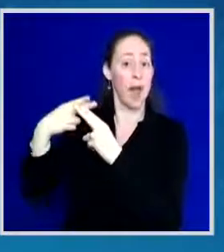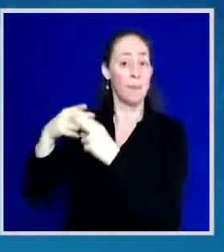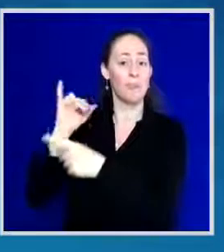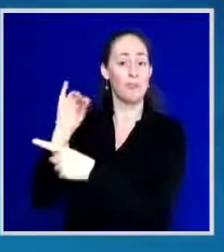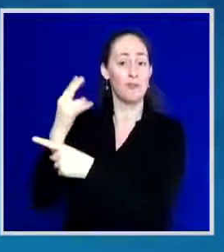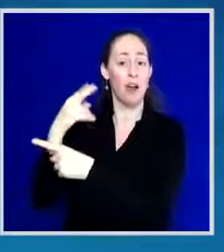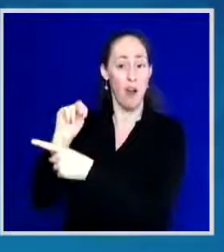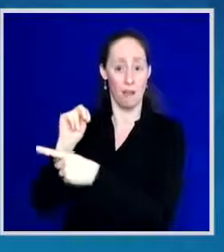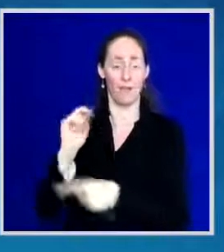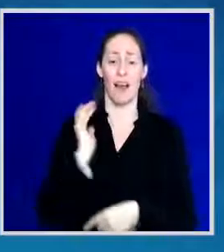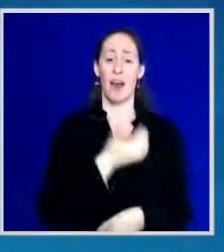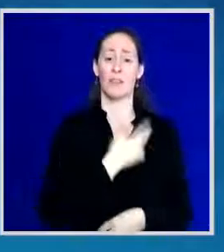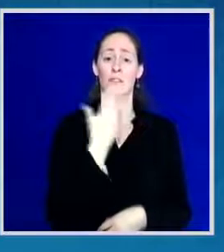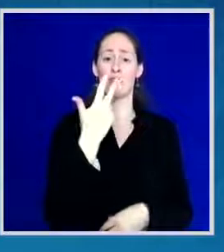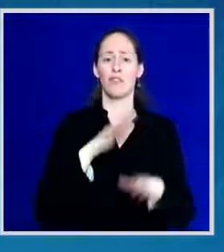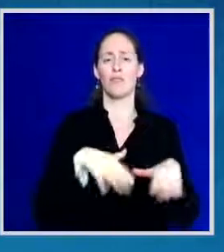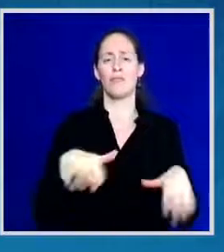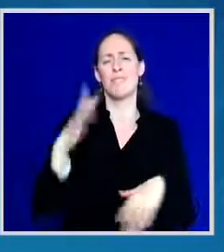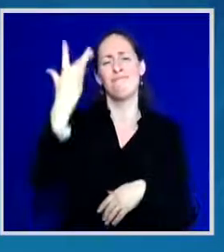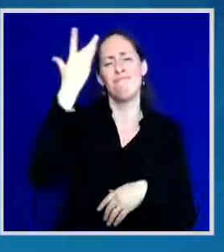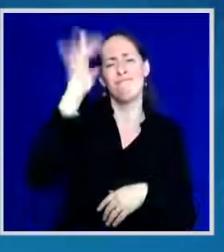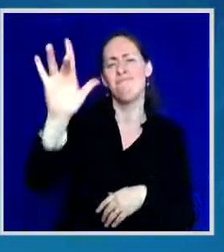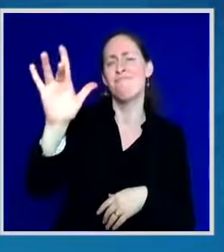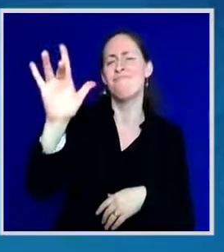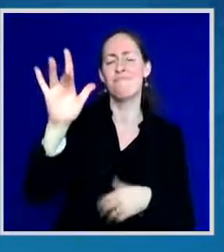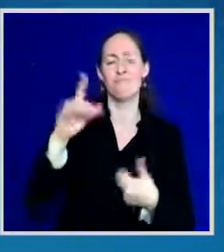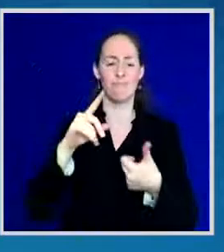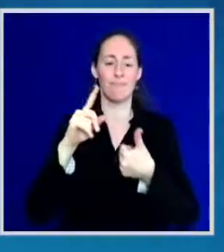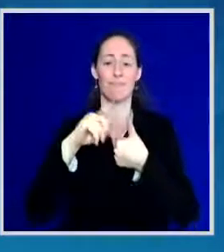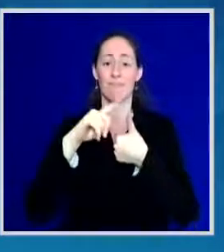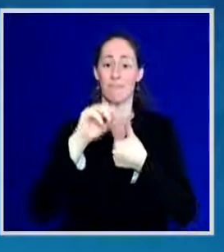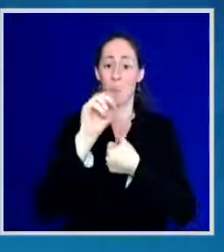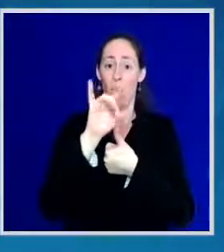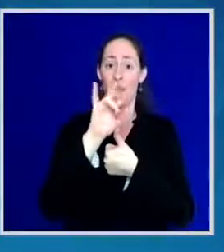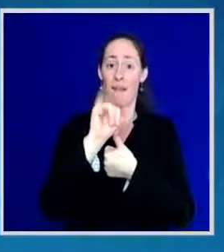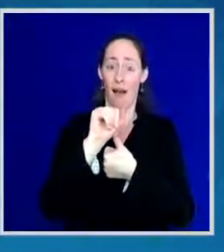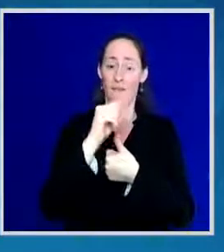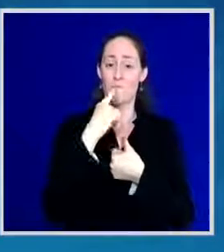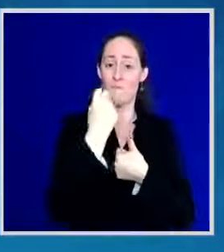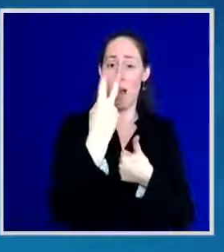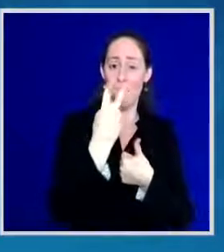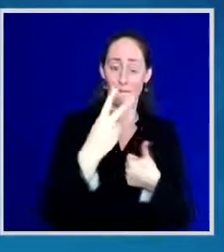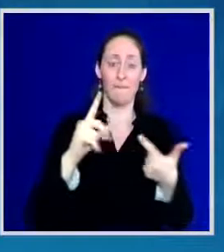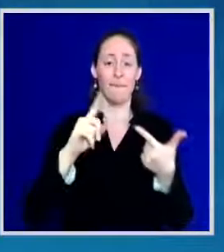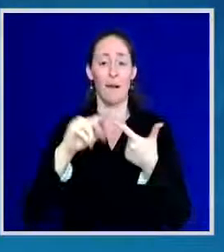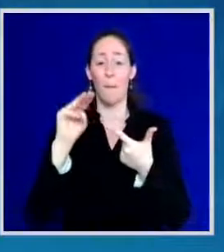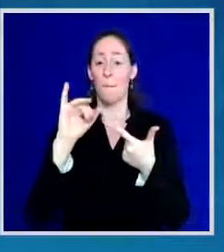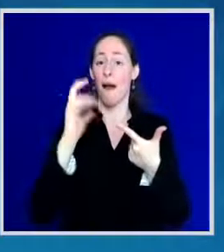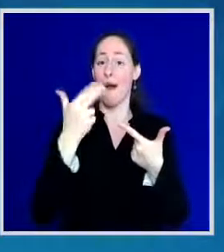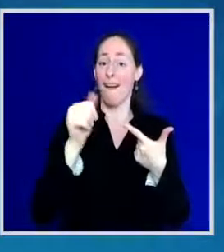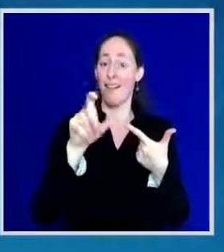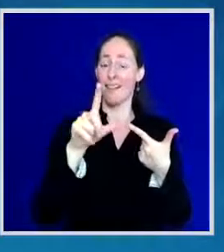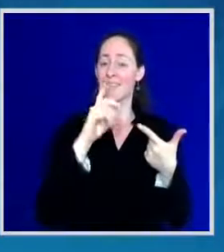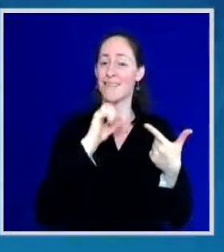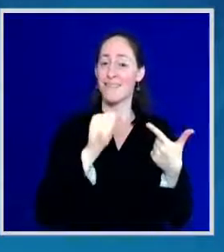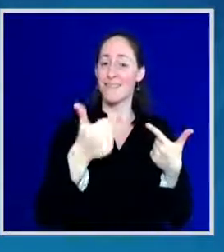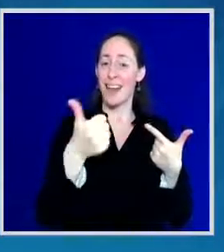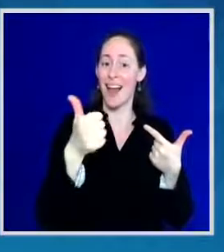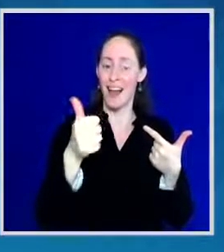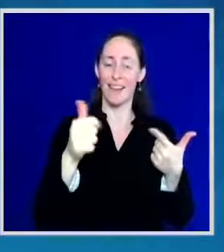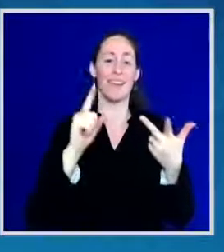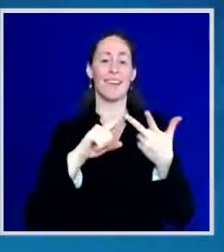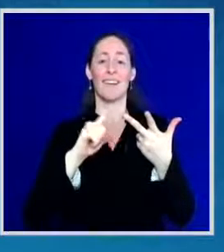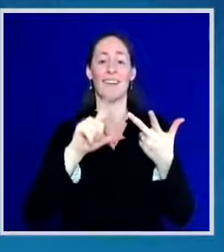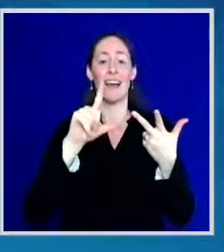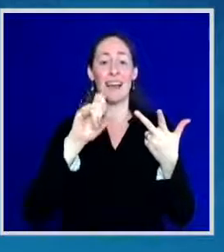Olivia, age 12, Mitchell, age 10, Lydia, 8, all here in Baltimore City. The three of